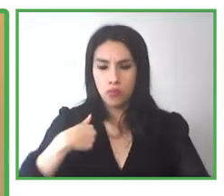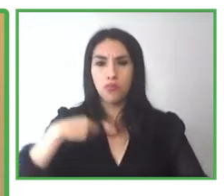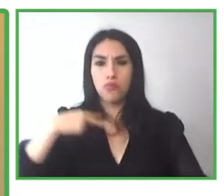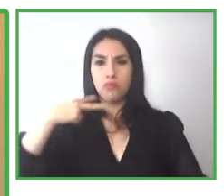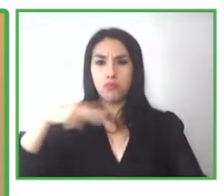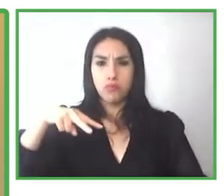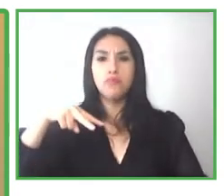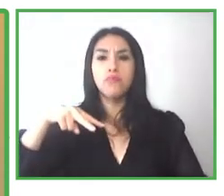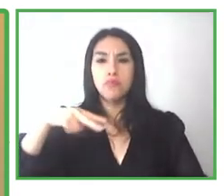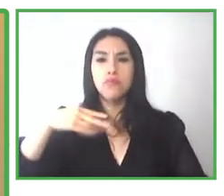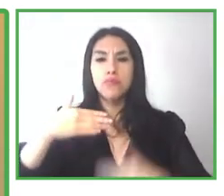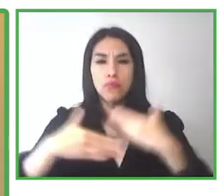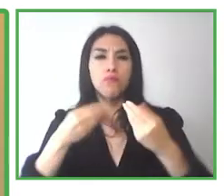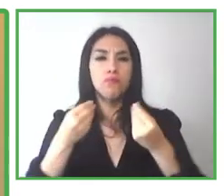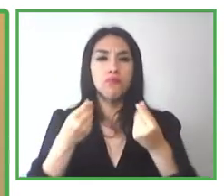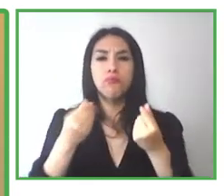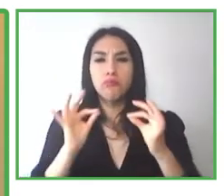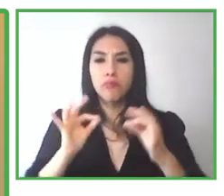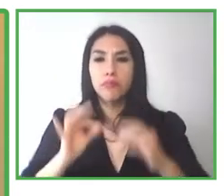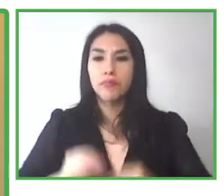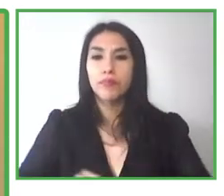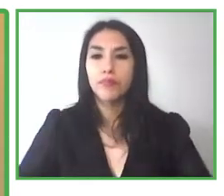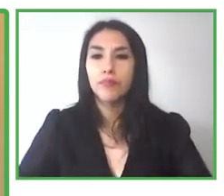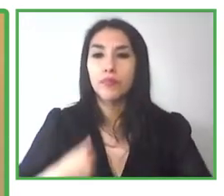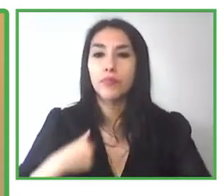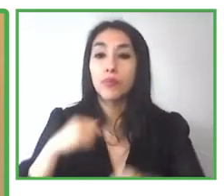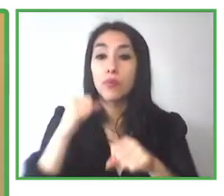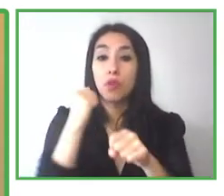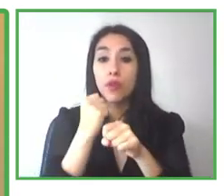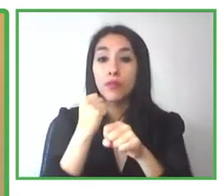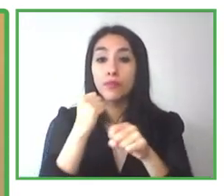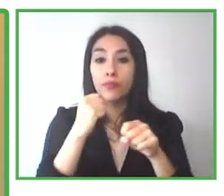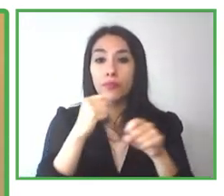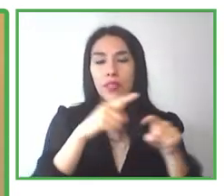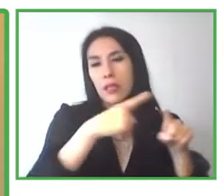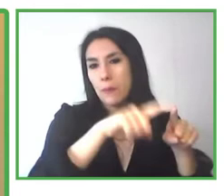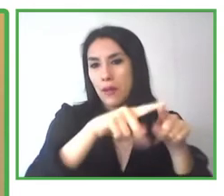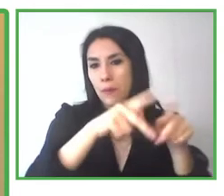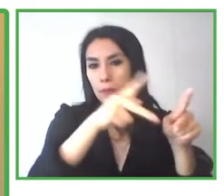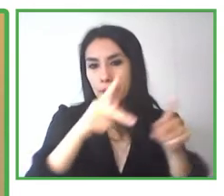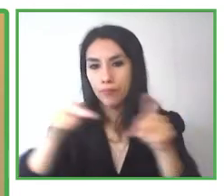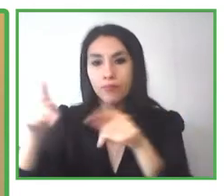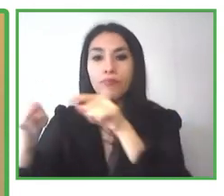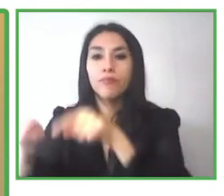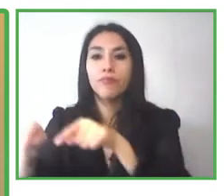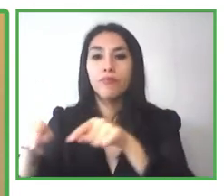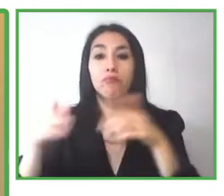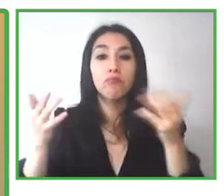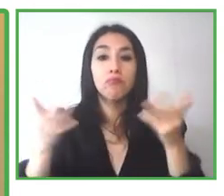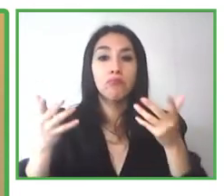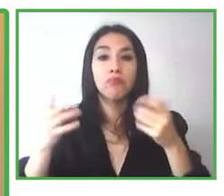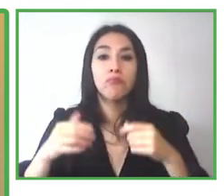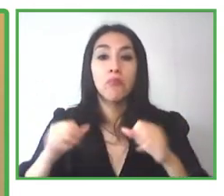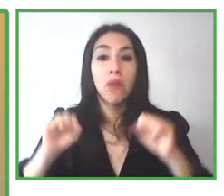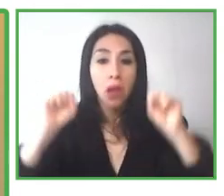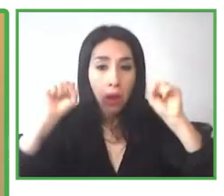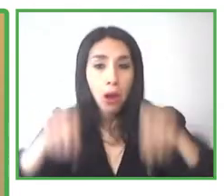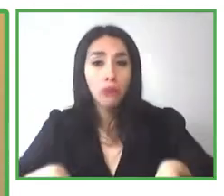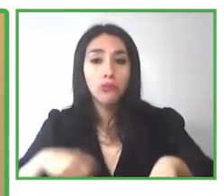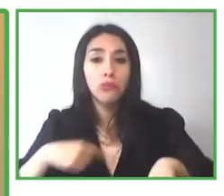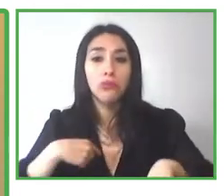isolation, but it's a conversation between the blind community and the scientists and engineers in my team at Microsoft.